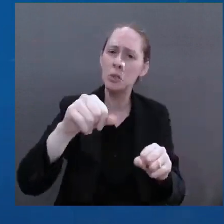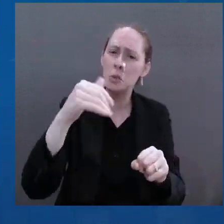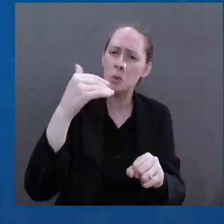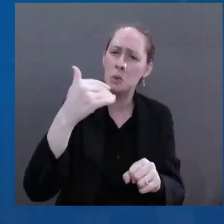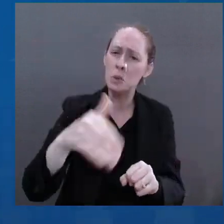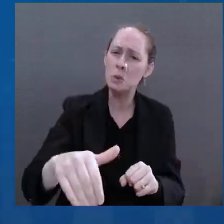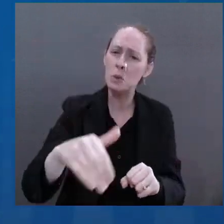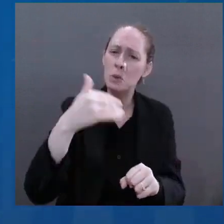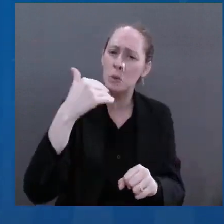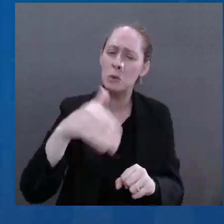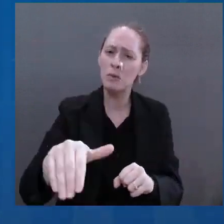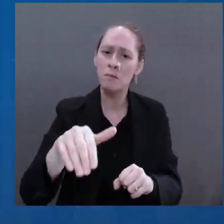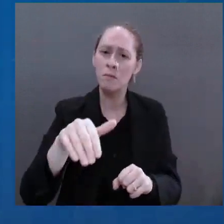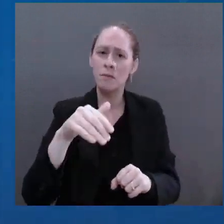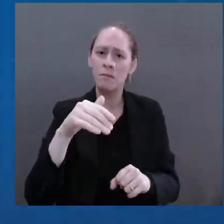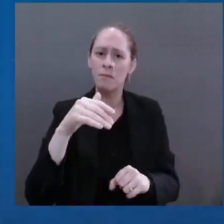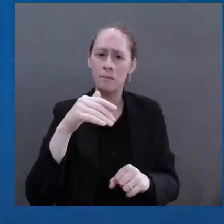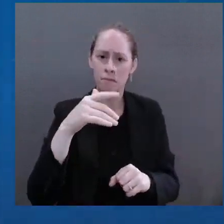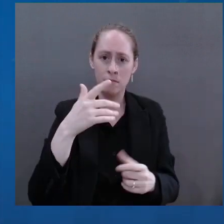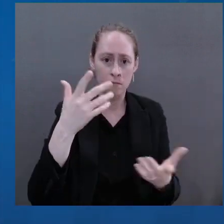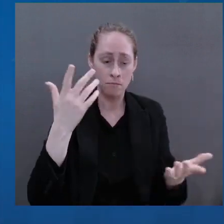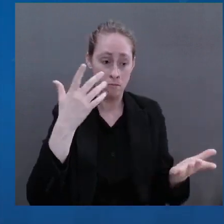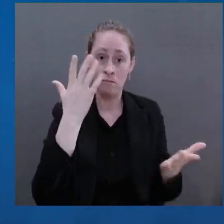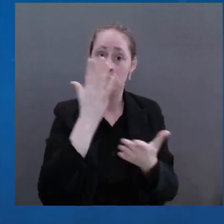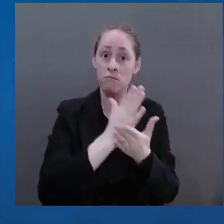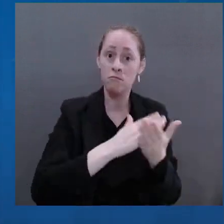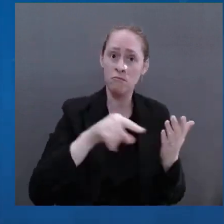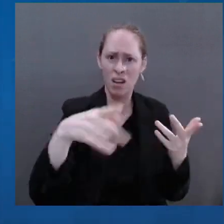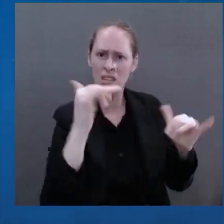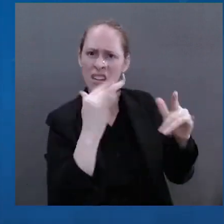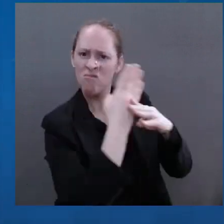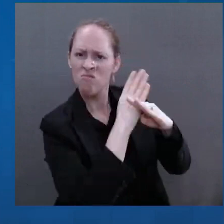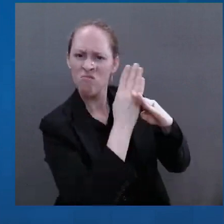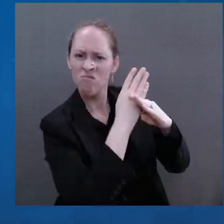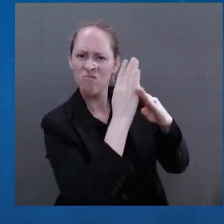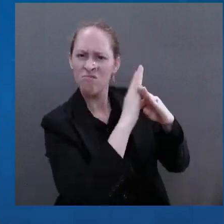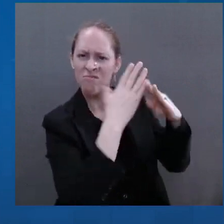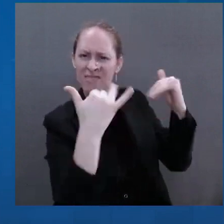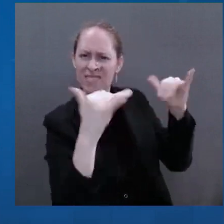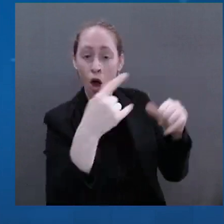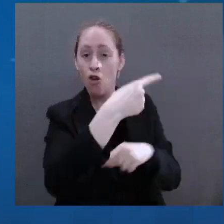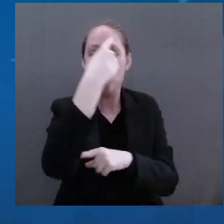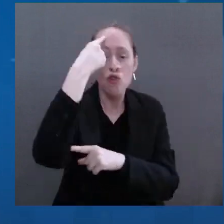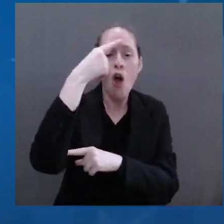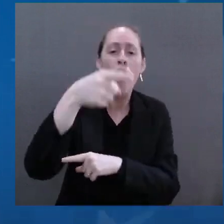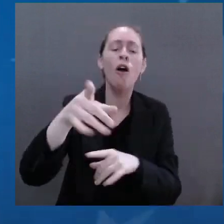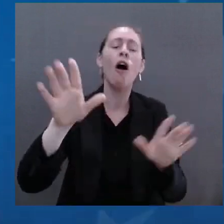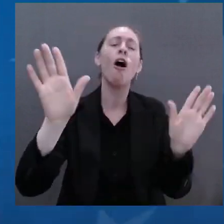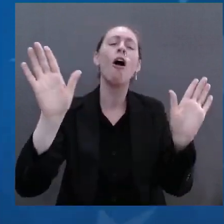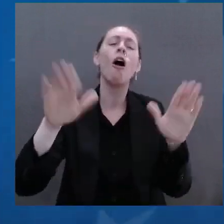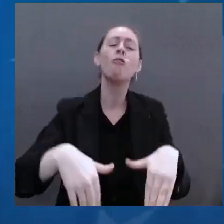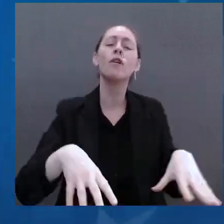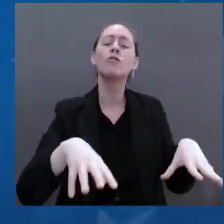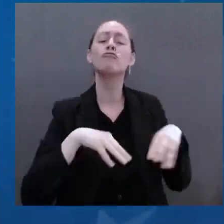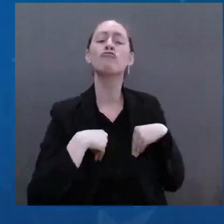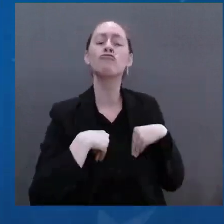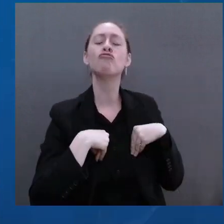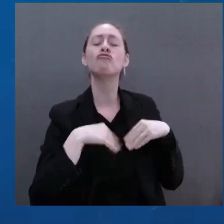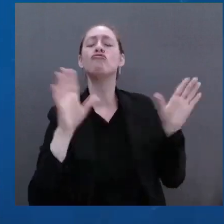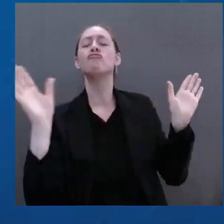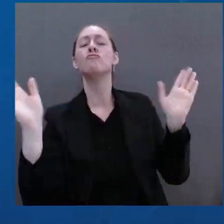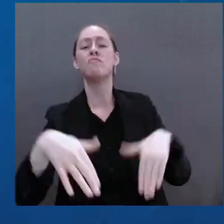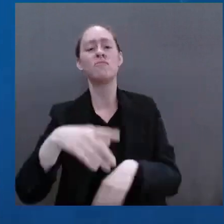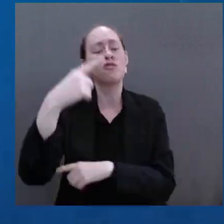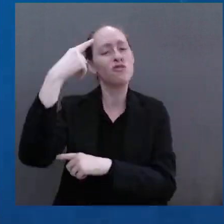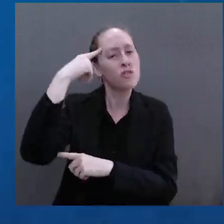tactics have strengthened the resolve. Rather than driving NATO apart, the West is now stronger and more united than it has ever been.